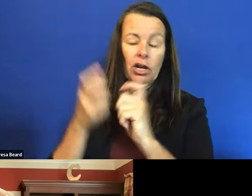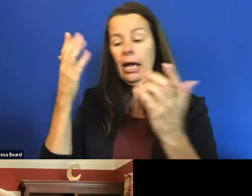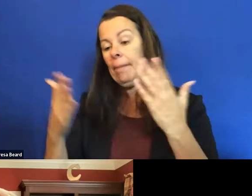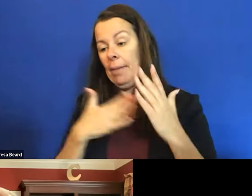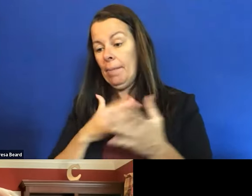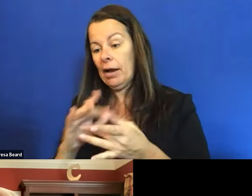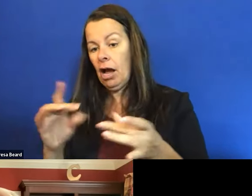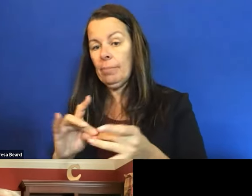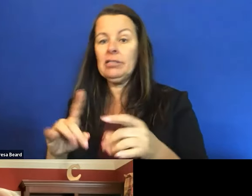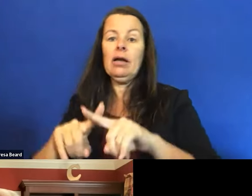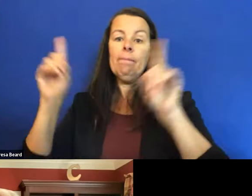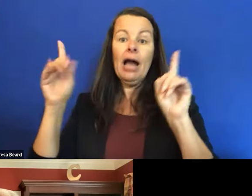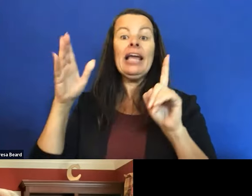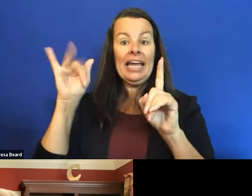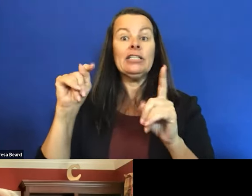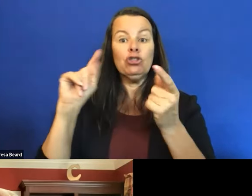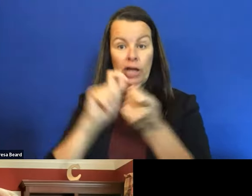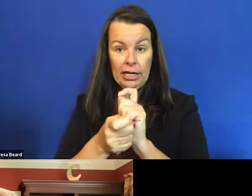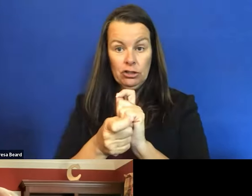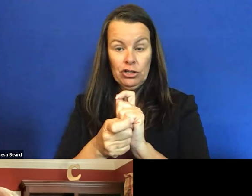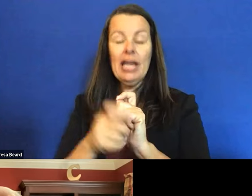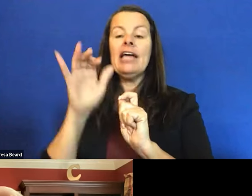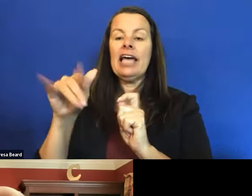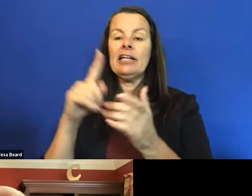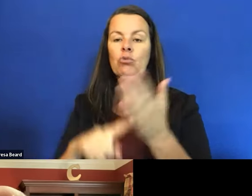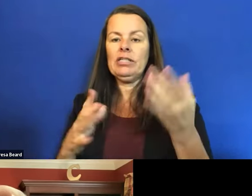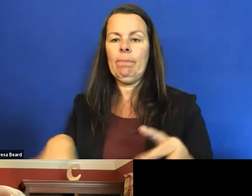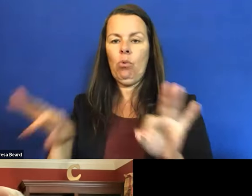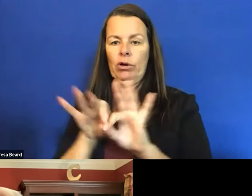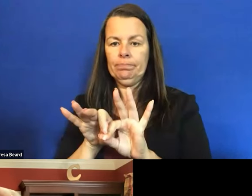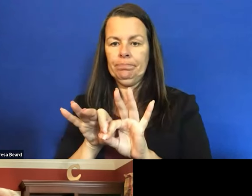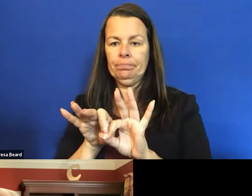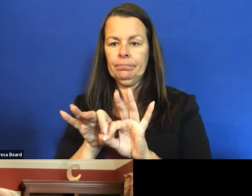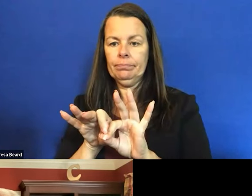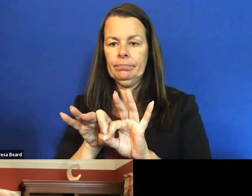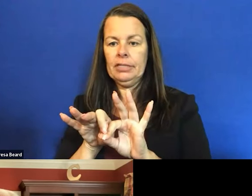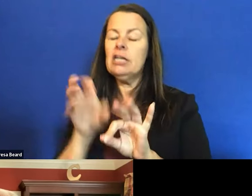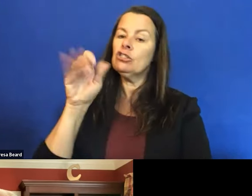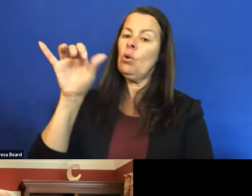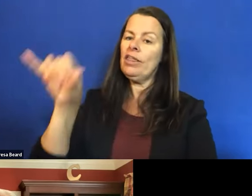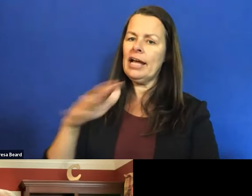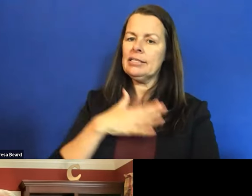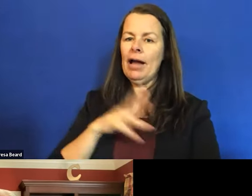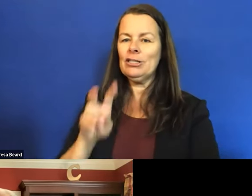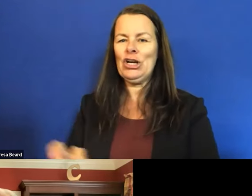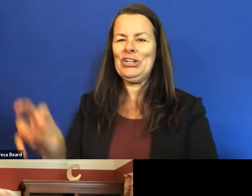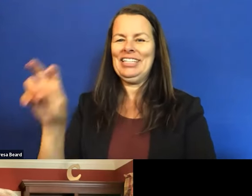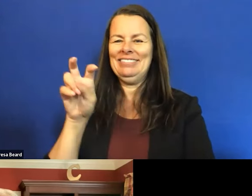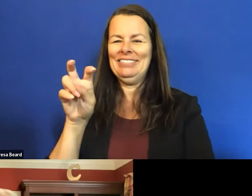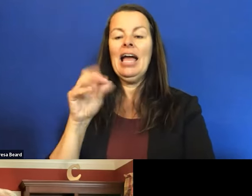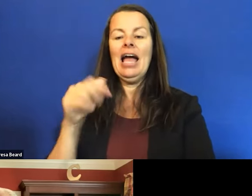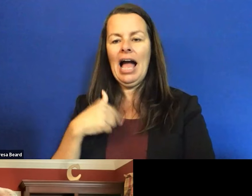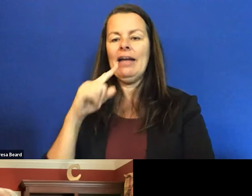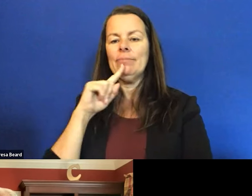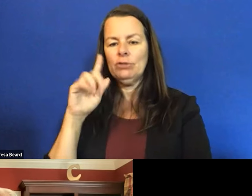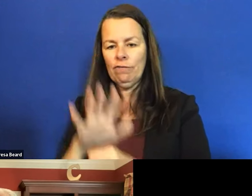did, but anyhow, it was changed. That's what's important. And, uh, so that's my journey. Um, I am devoted